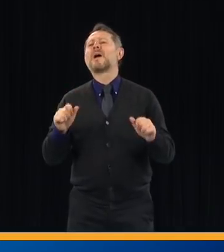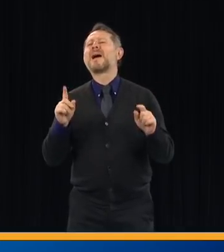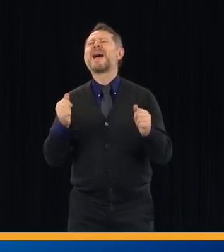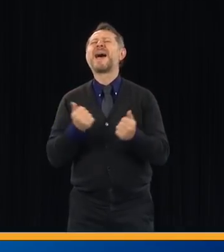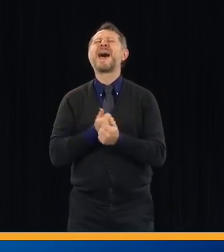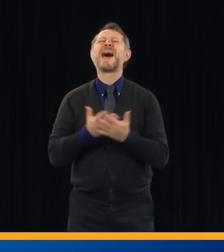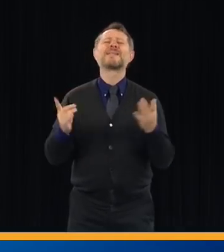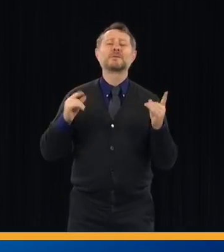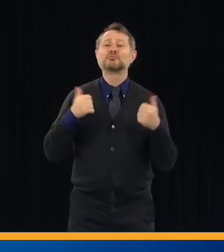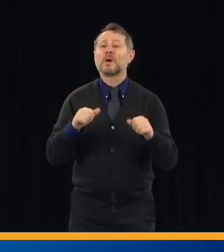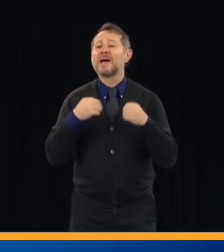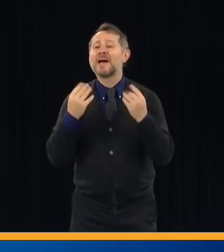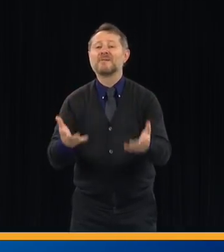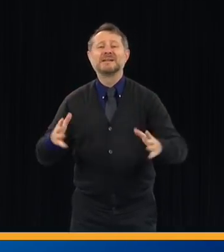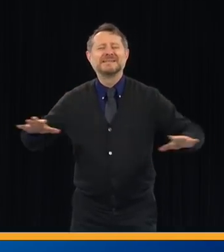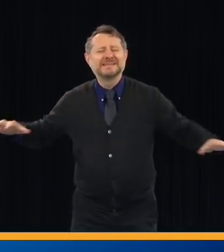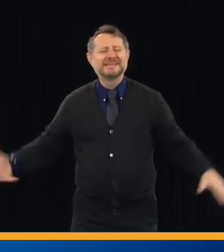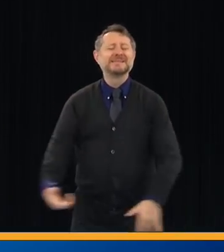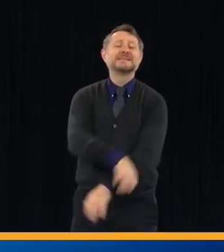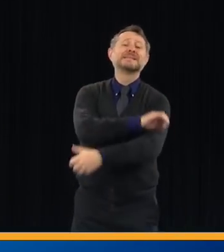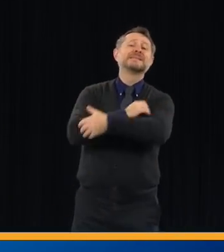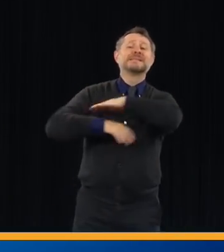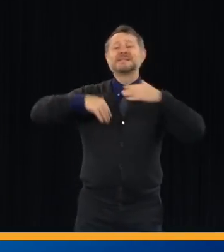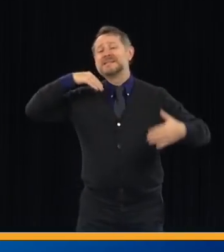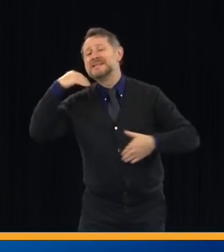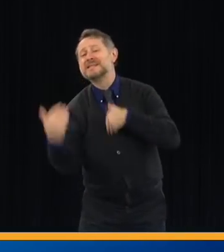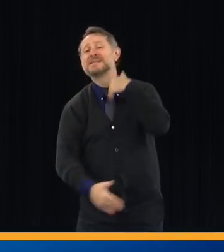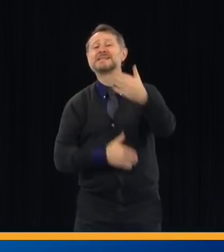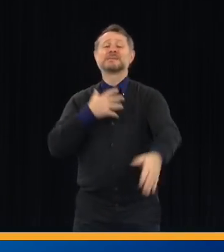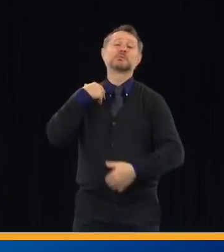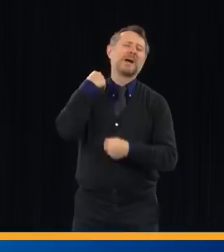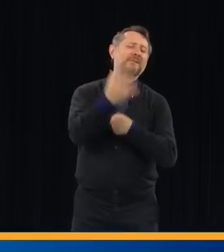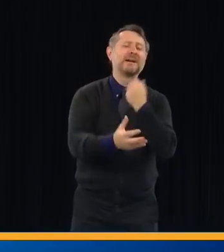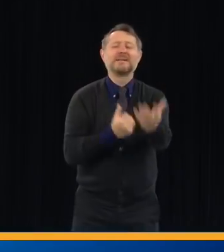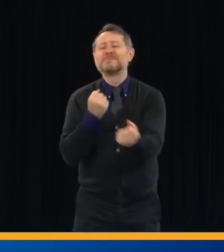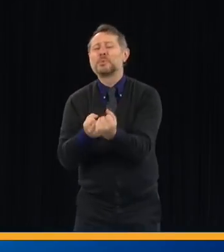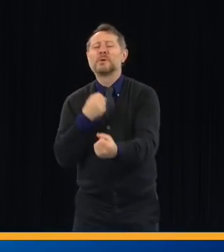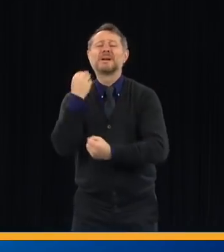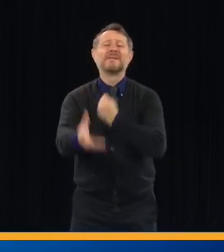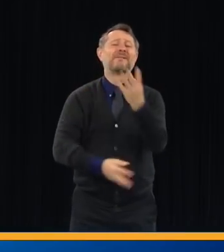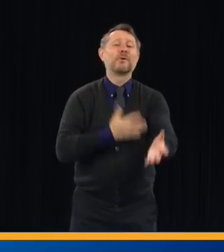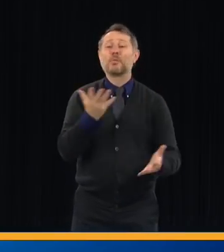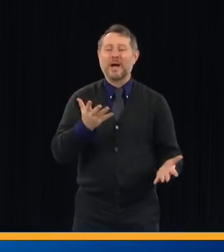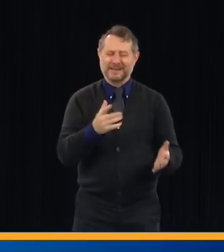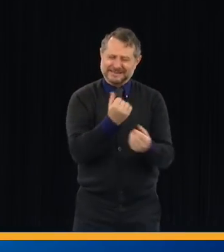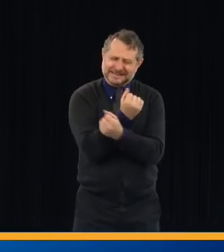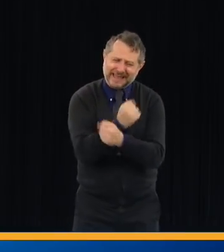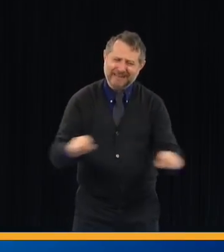possible to be there for their loved ones and try to save those lives.